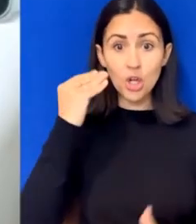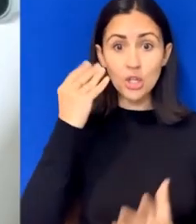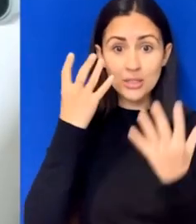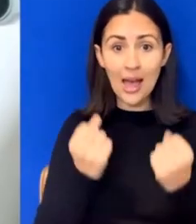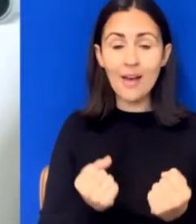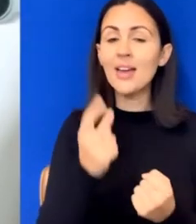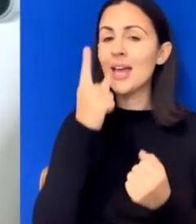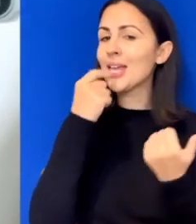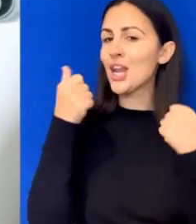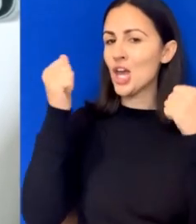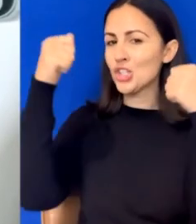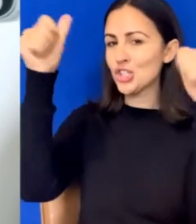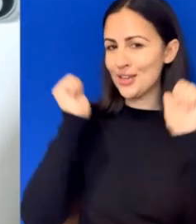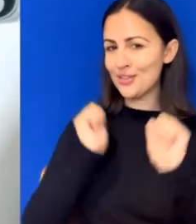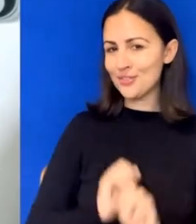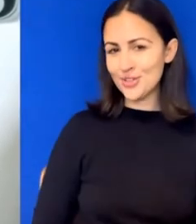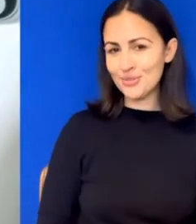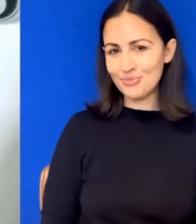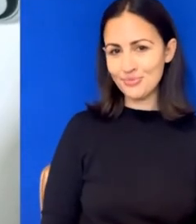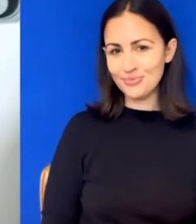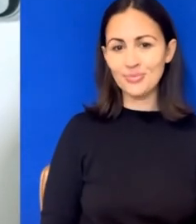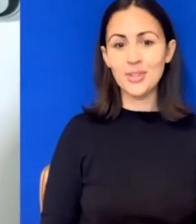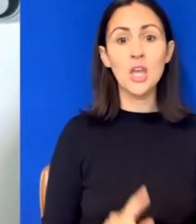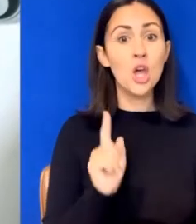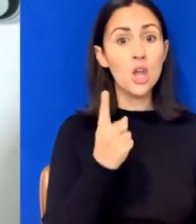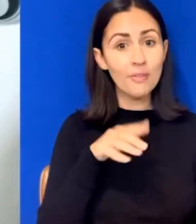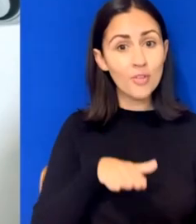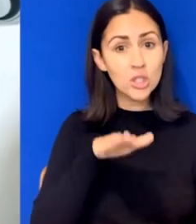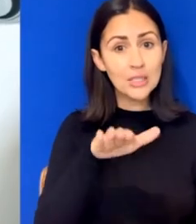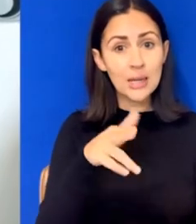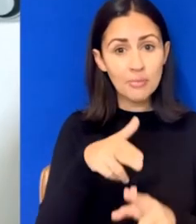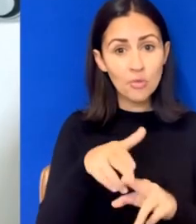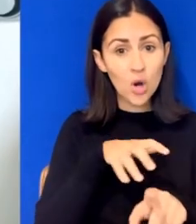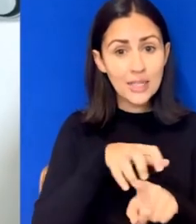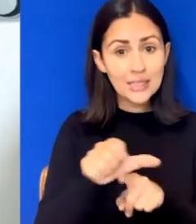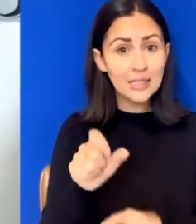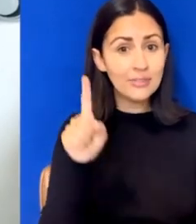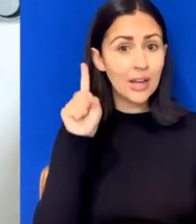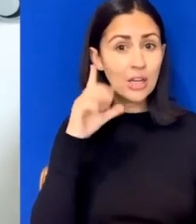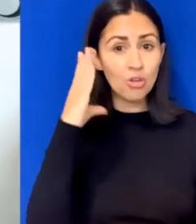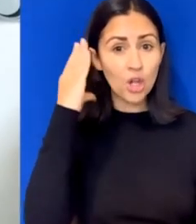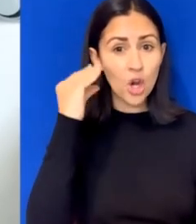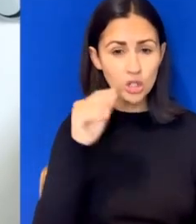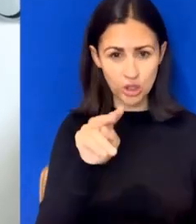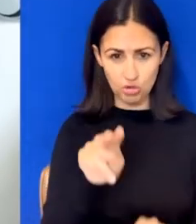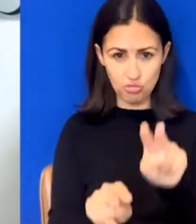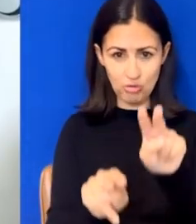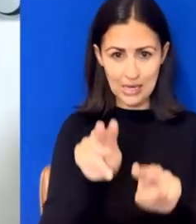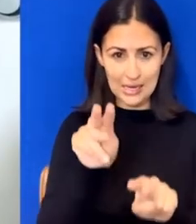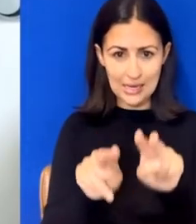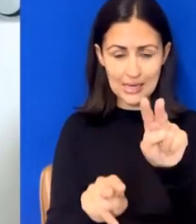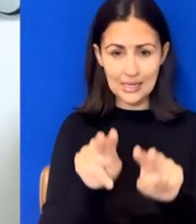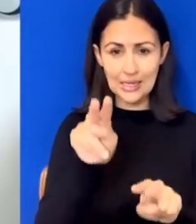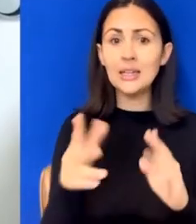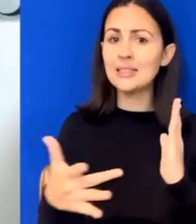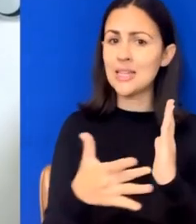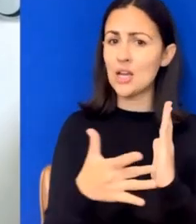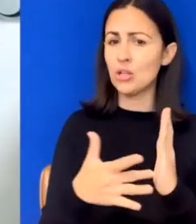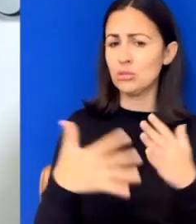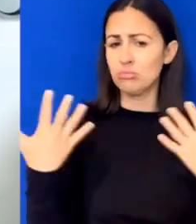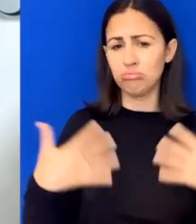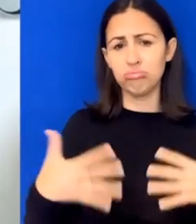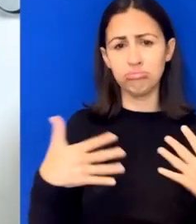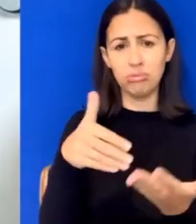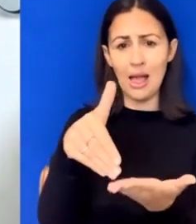The first step in identifying and treating hearing loss is screening. And technology is leading the way